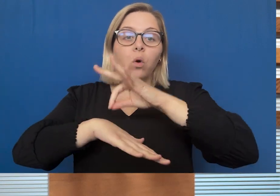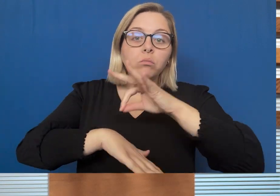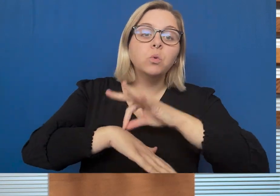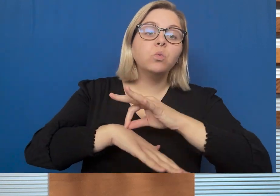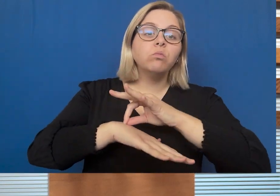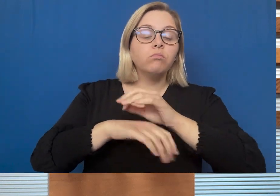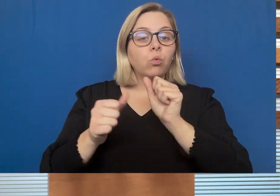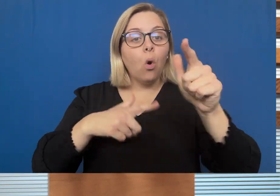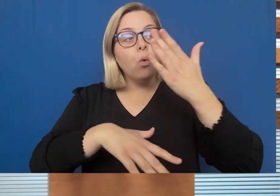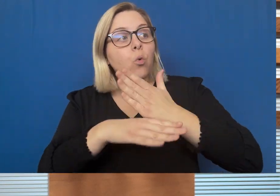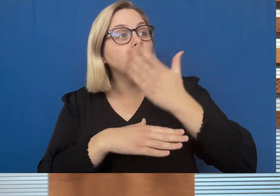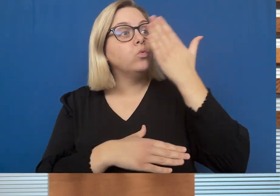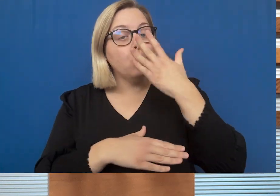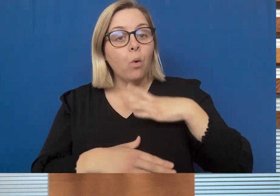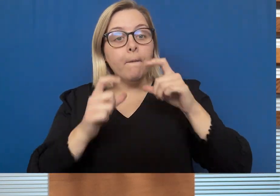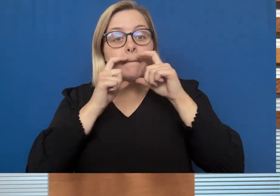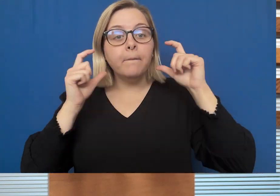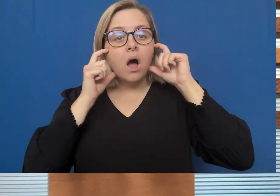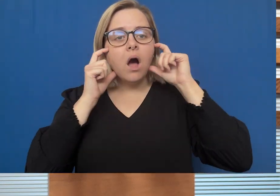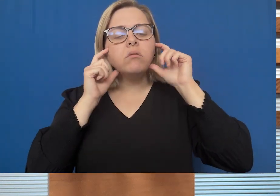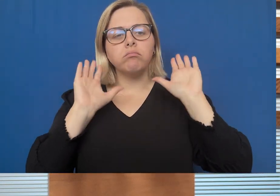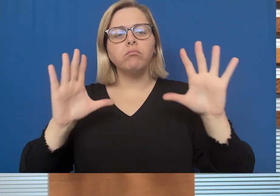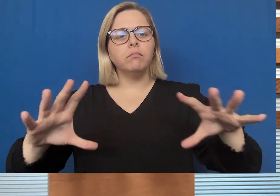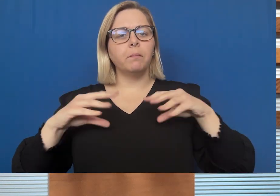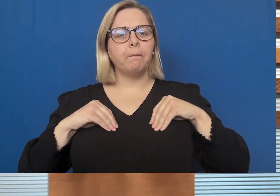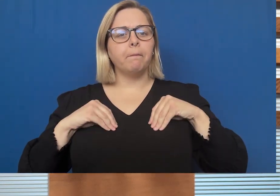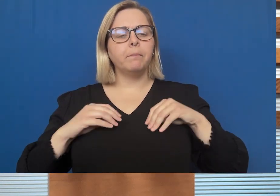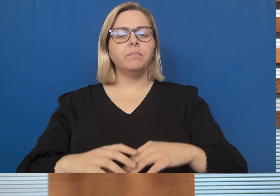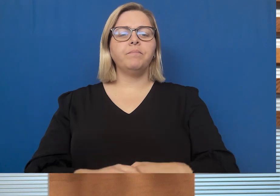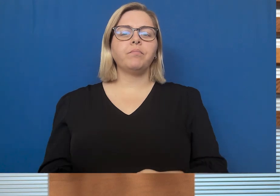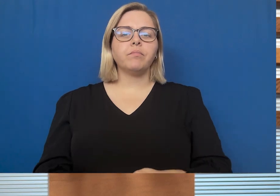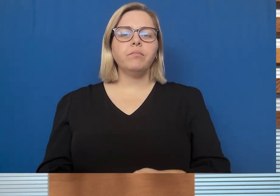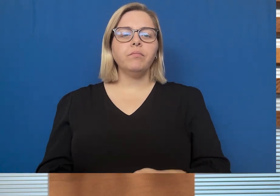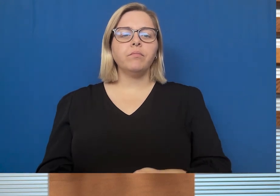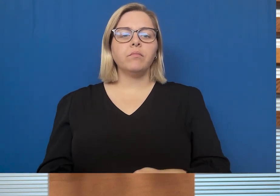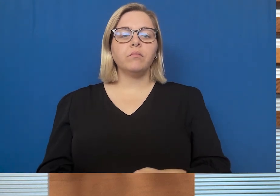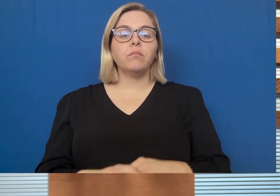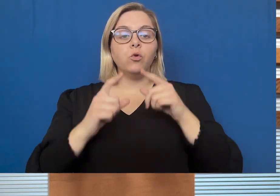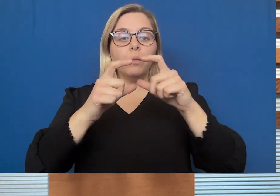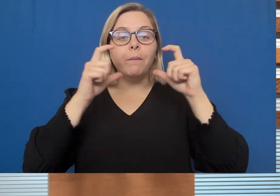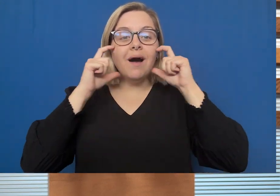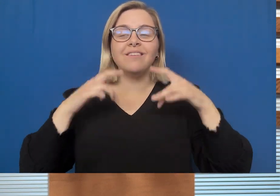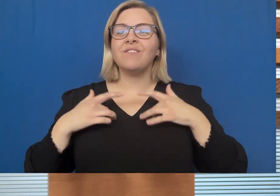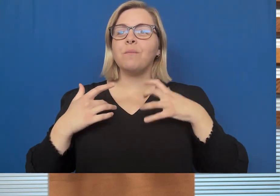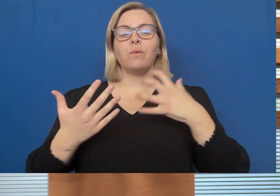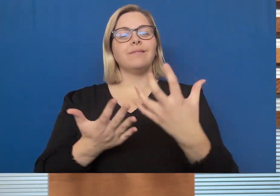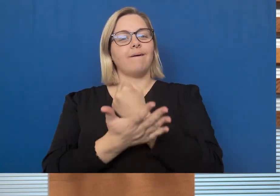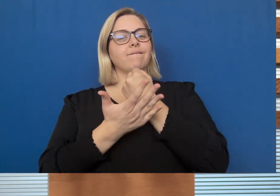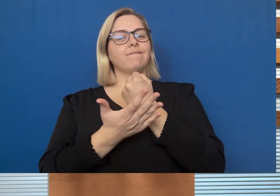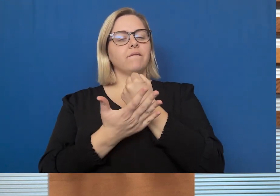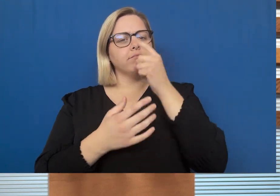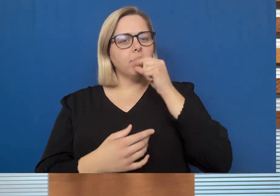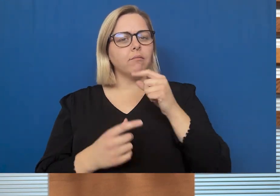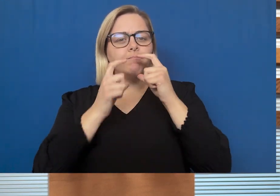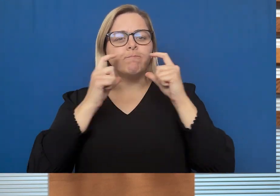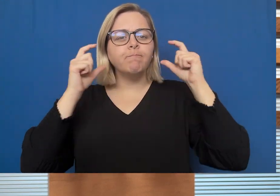possibly at work or school or anywhere where wearing a mask may make you feel safer. The